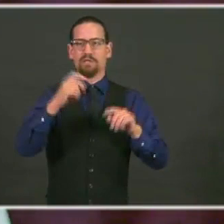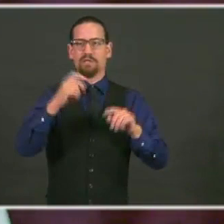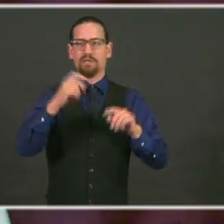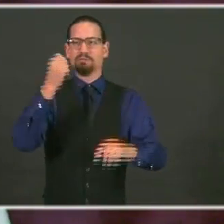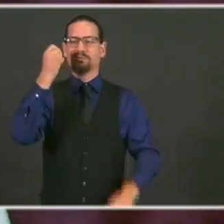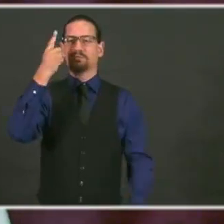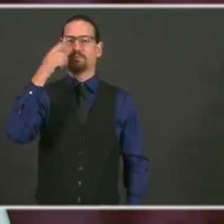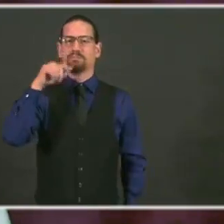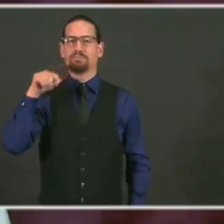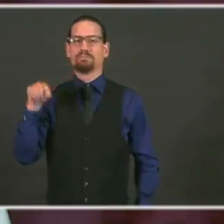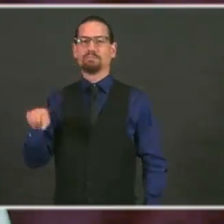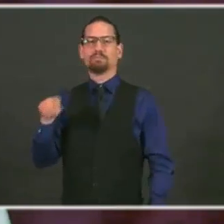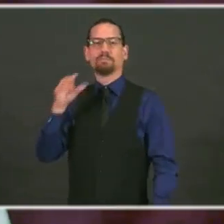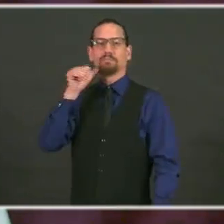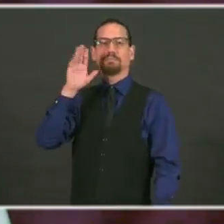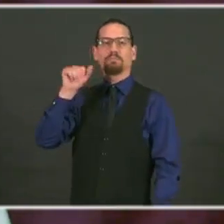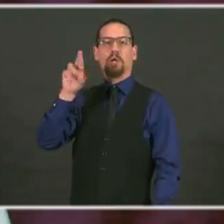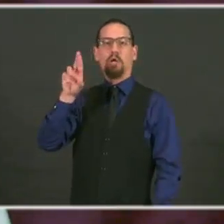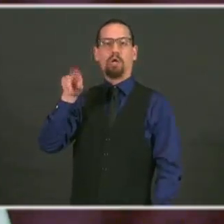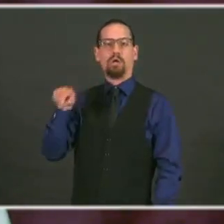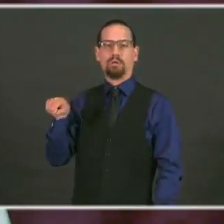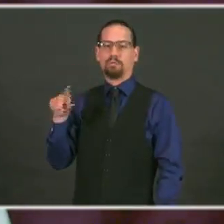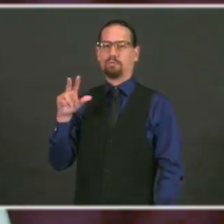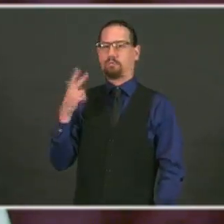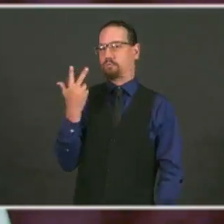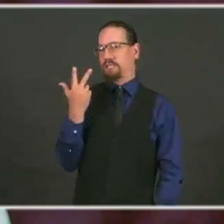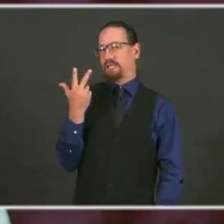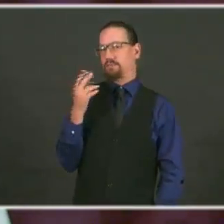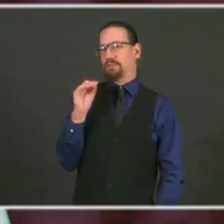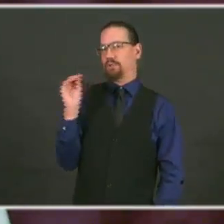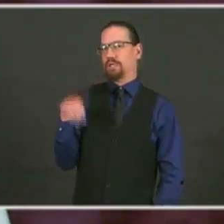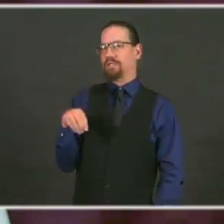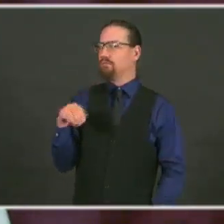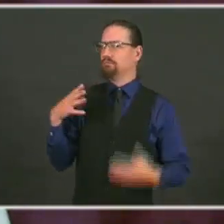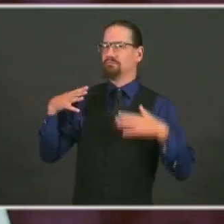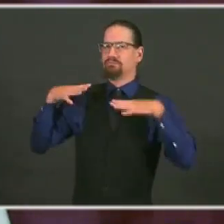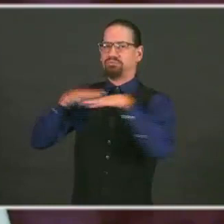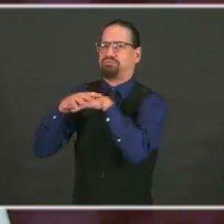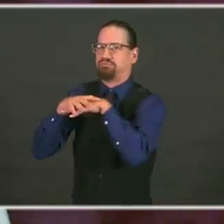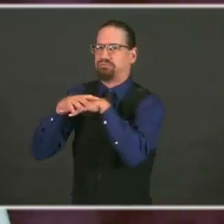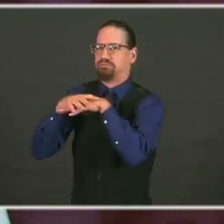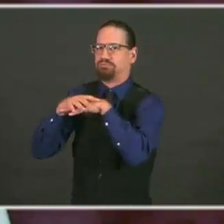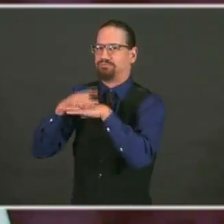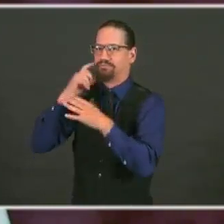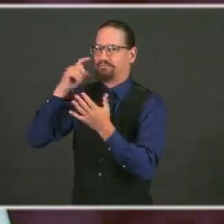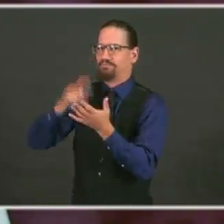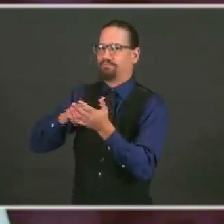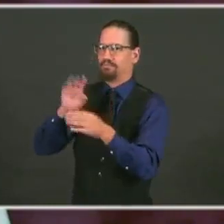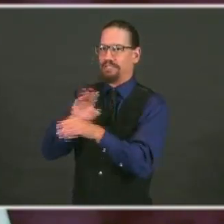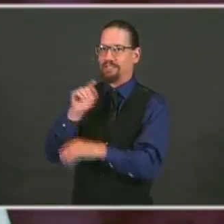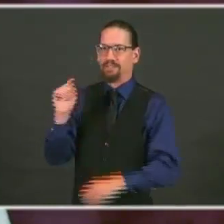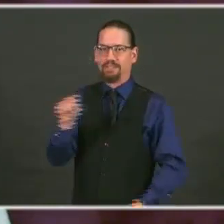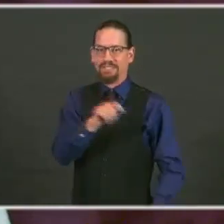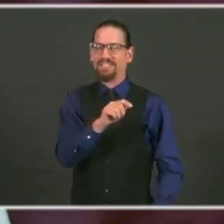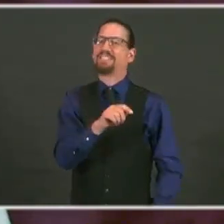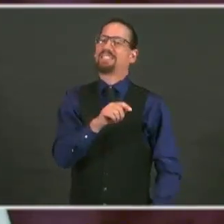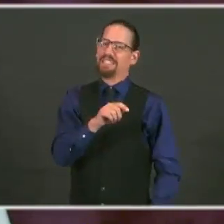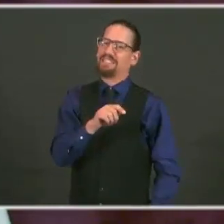imploring bars to do a better job. You have heard, you've answered the call, and I want to say thank you.